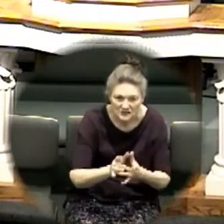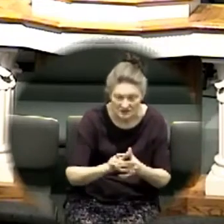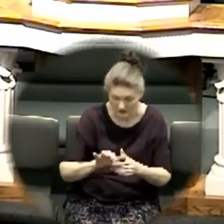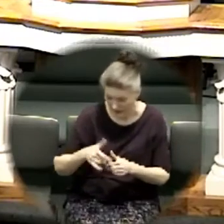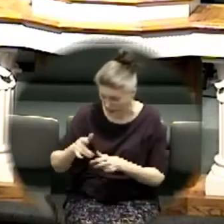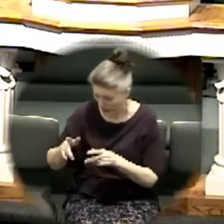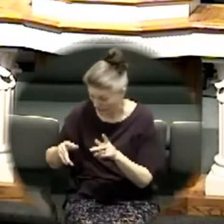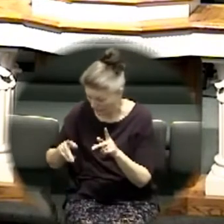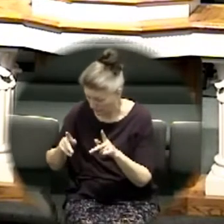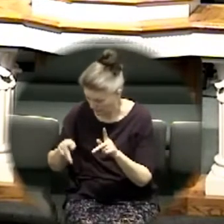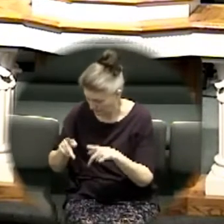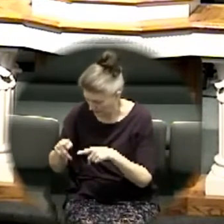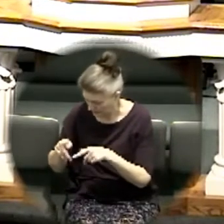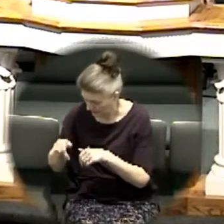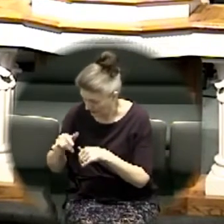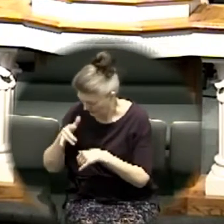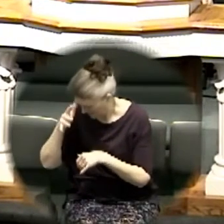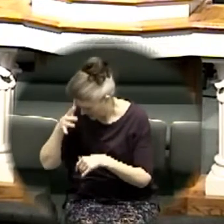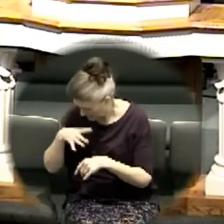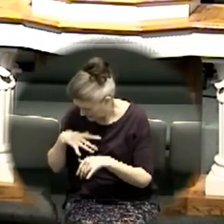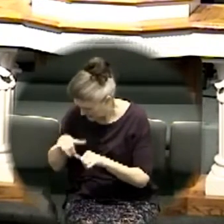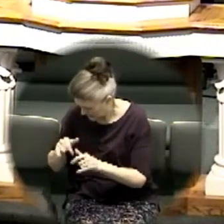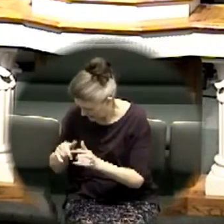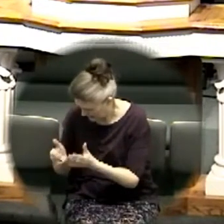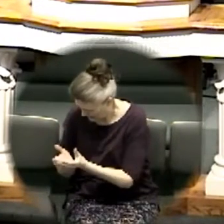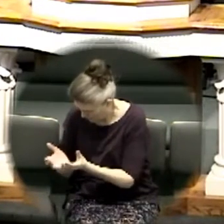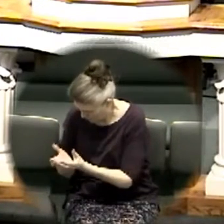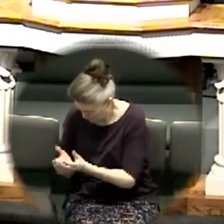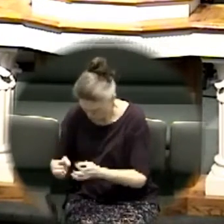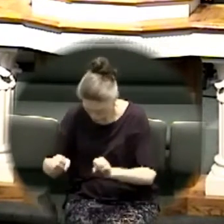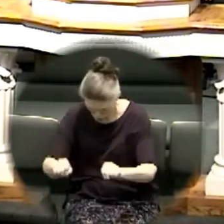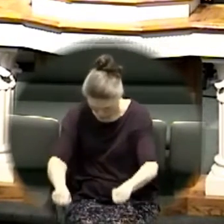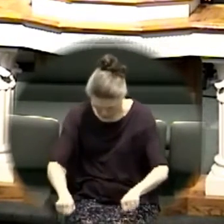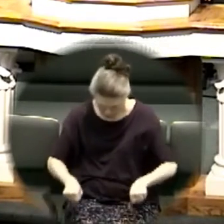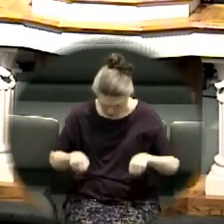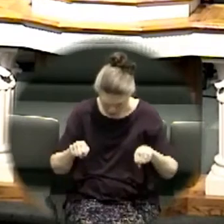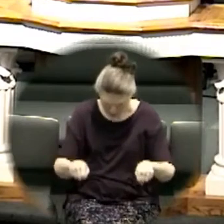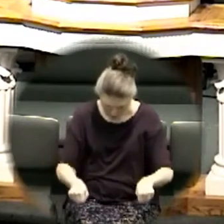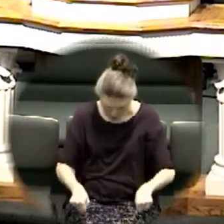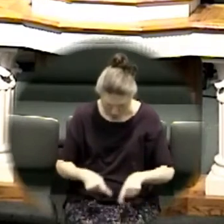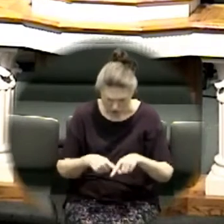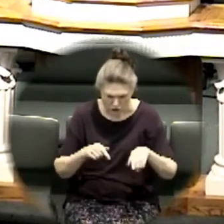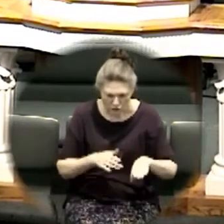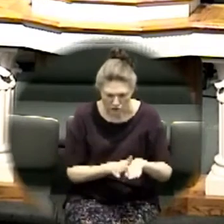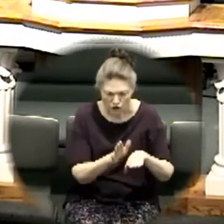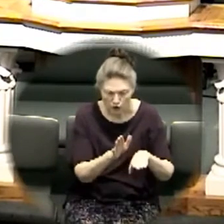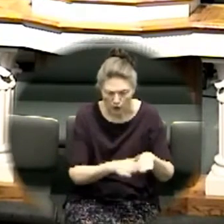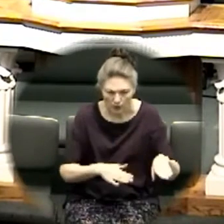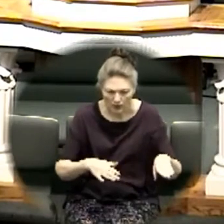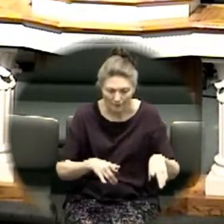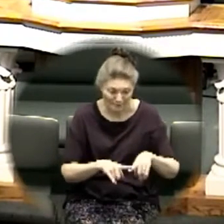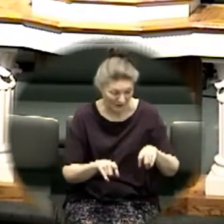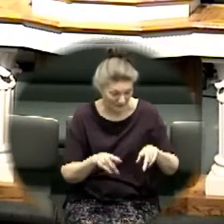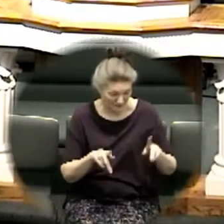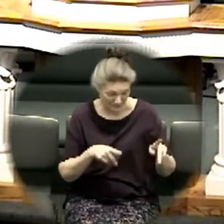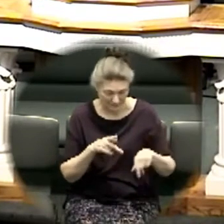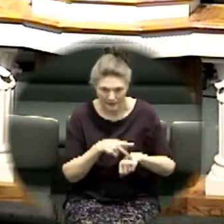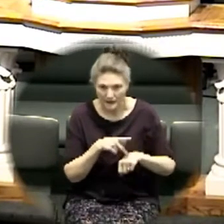and got the boat to go to shore but Peter didn't wait he jumped over the bow of the ship into the water